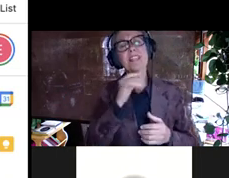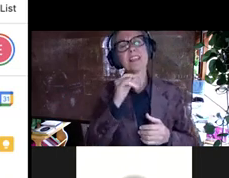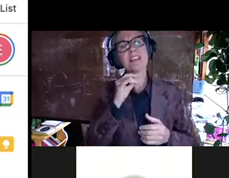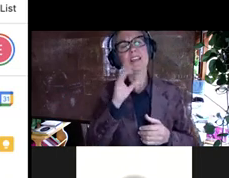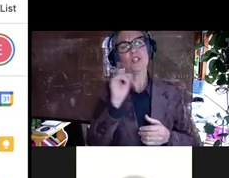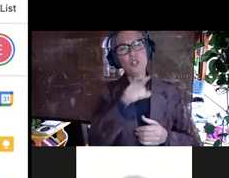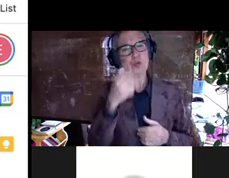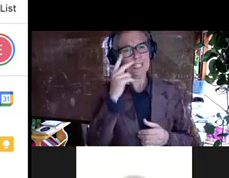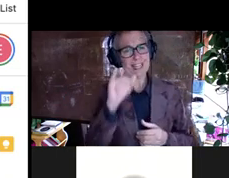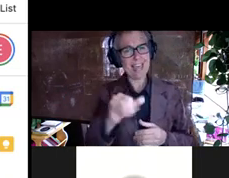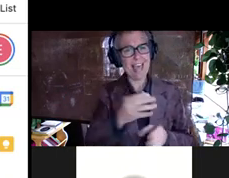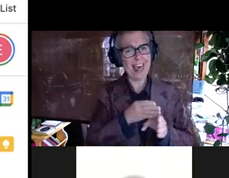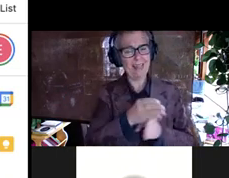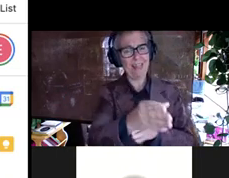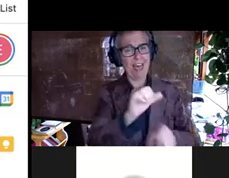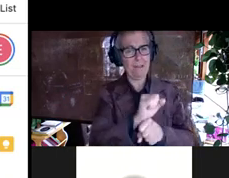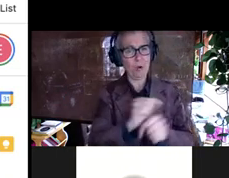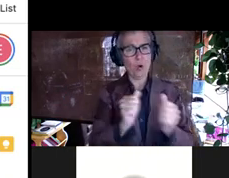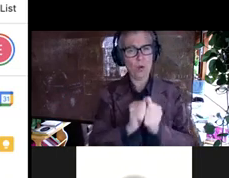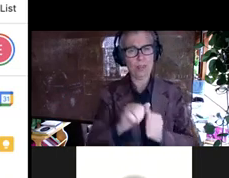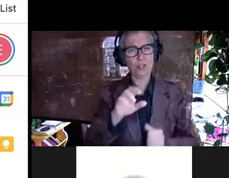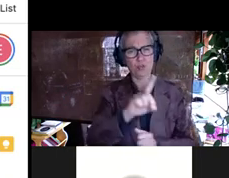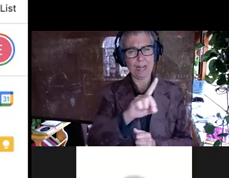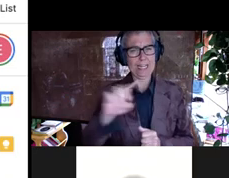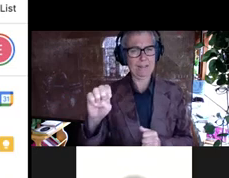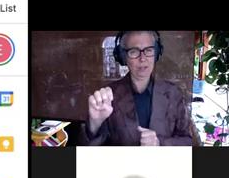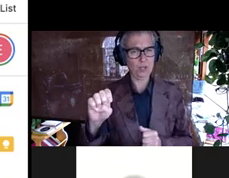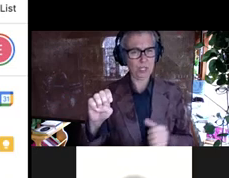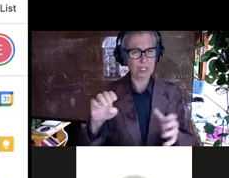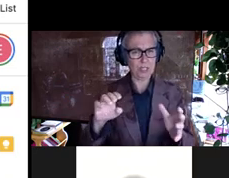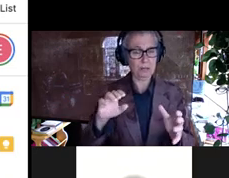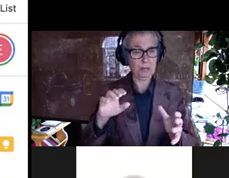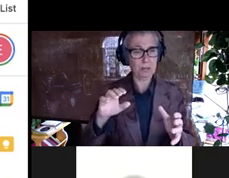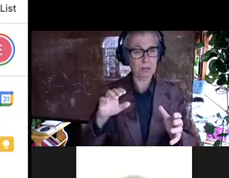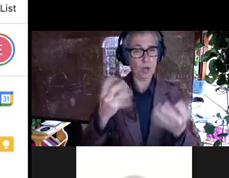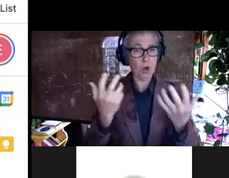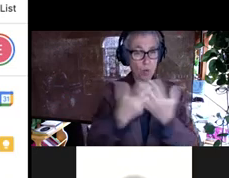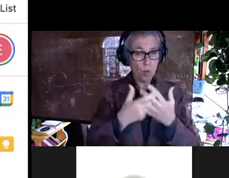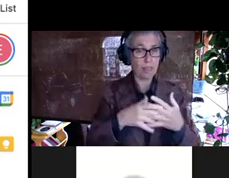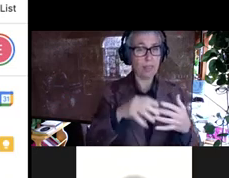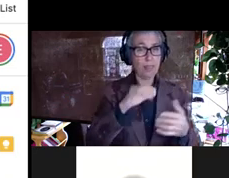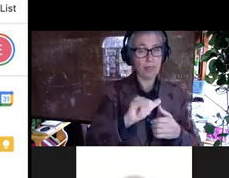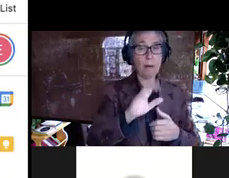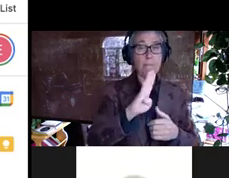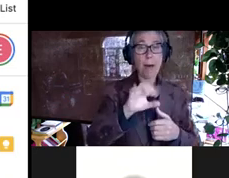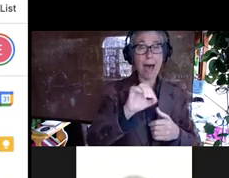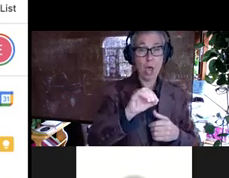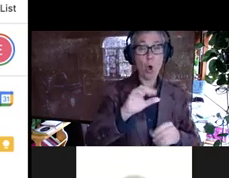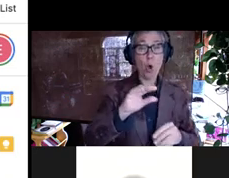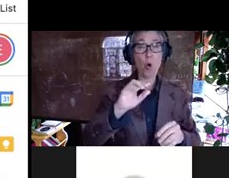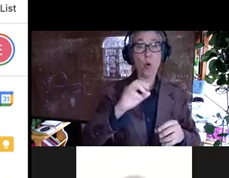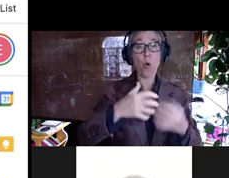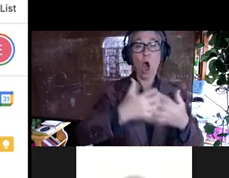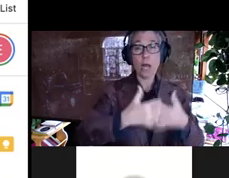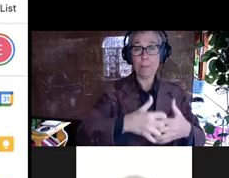this line of work with directed evolution combining together with the bio automation challenge and automation in general,